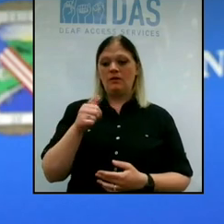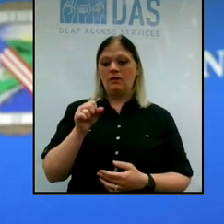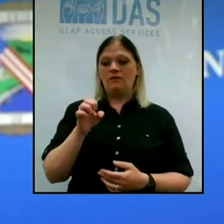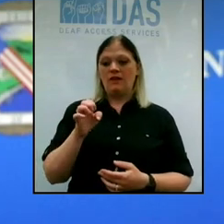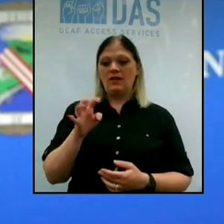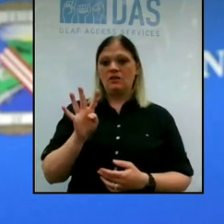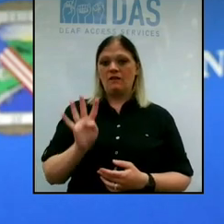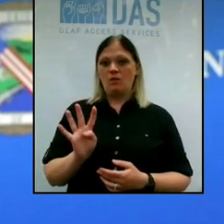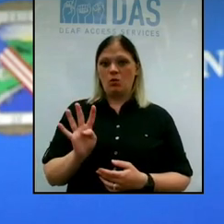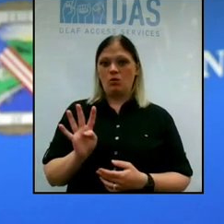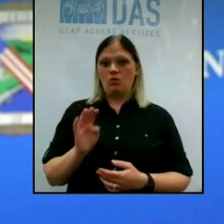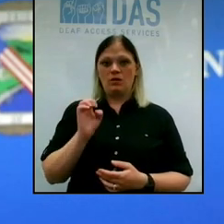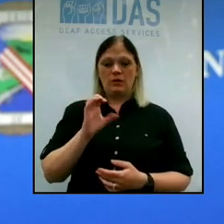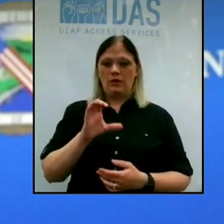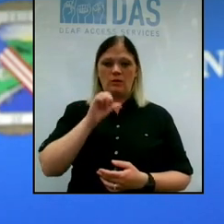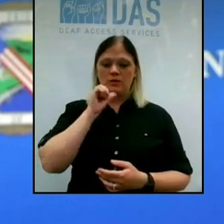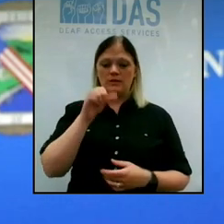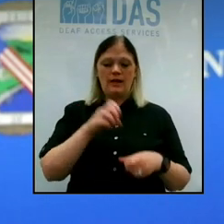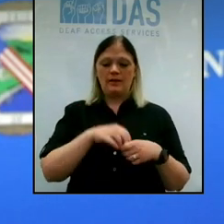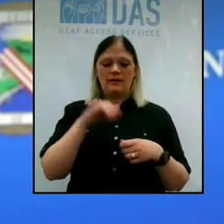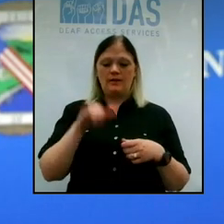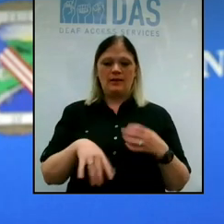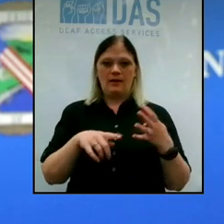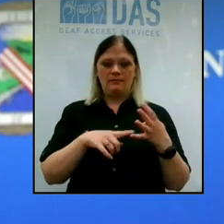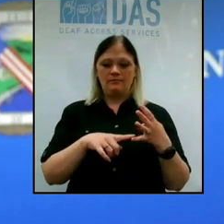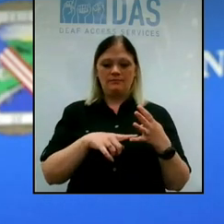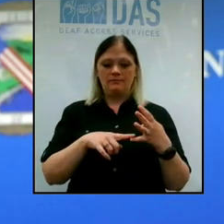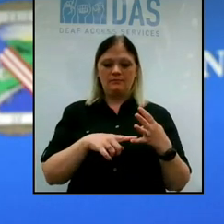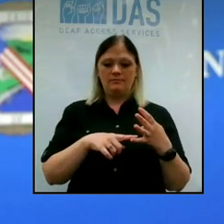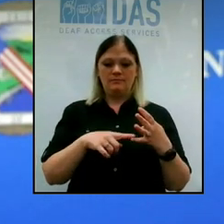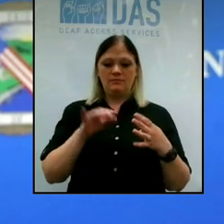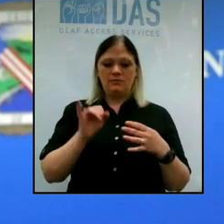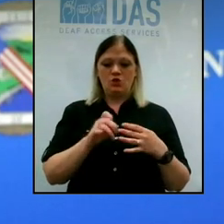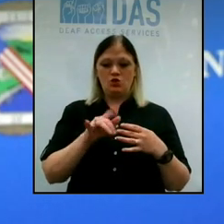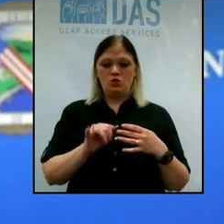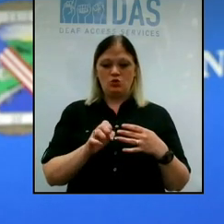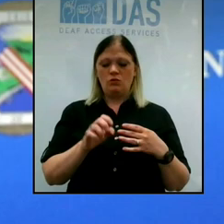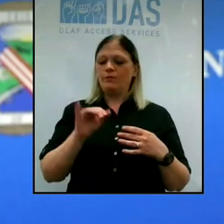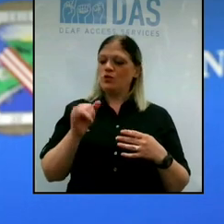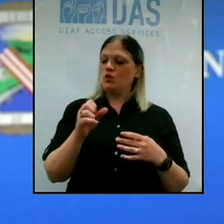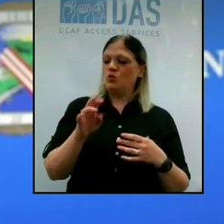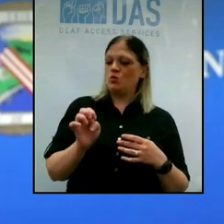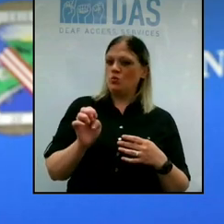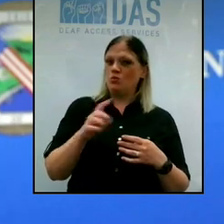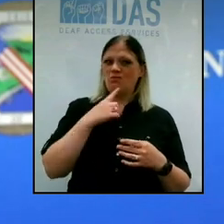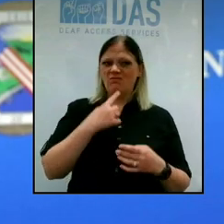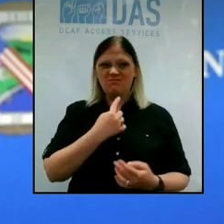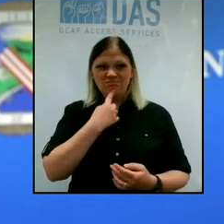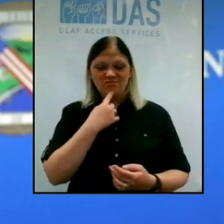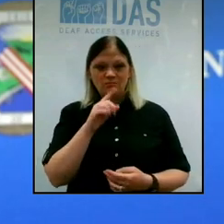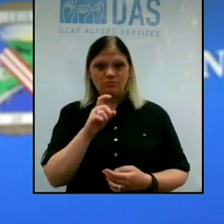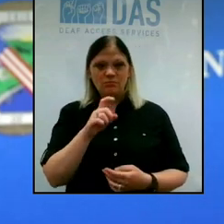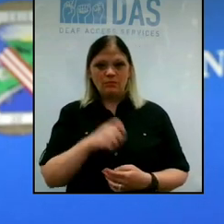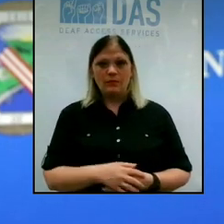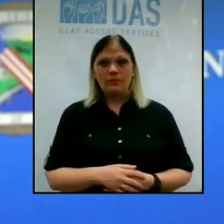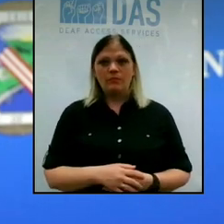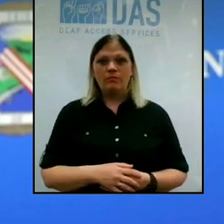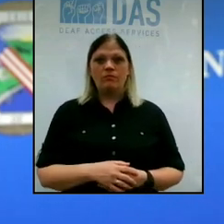Presumably Erie County is not going to be in Phase 4 by early June. Are you disappointed by this? Well, you know, again,